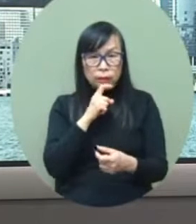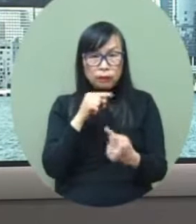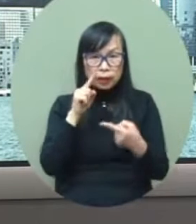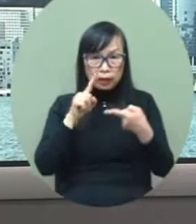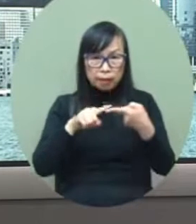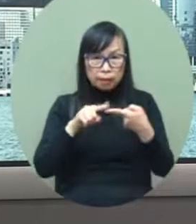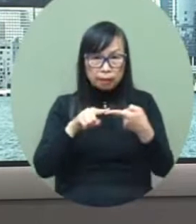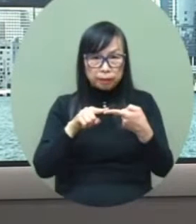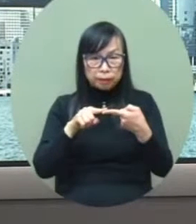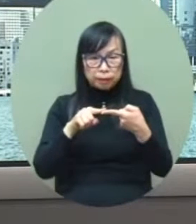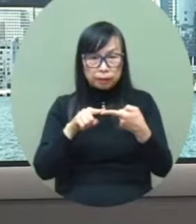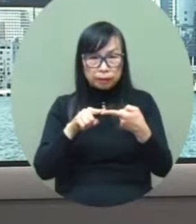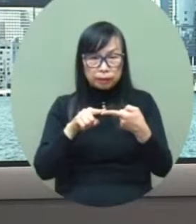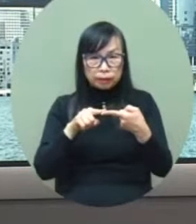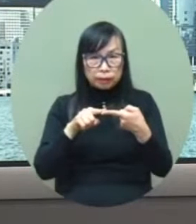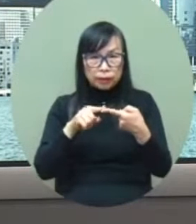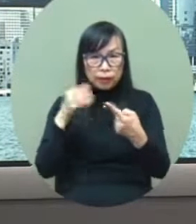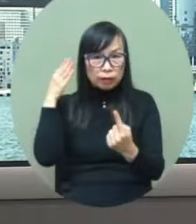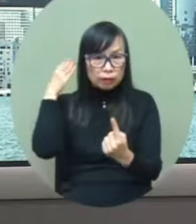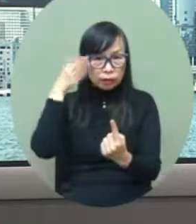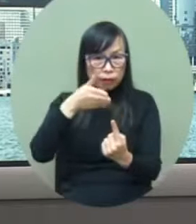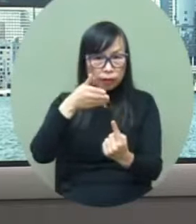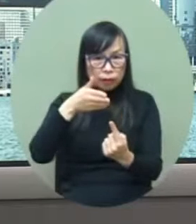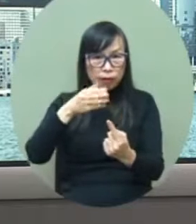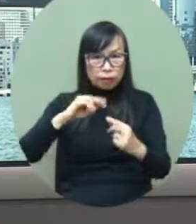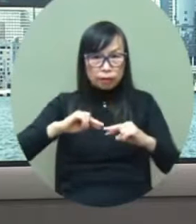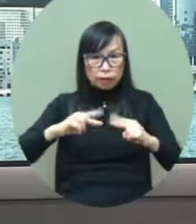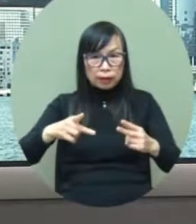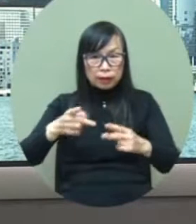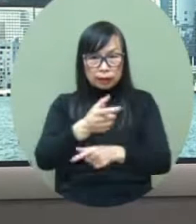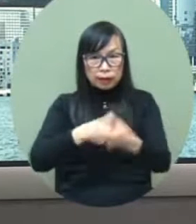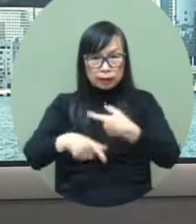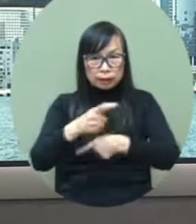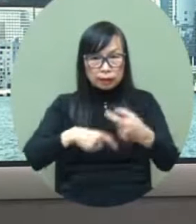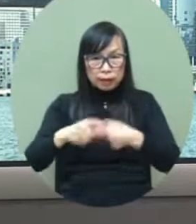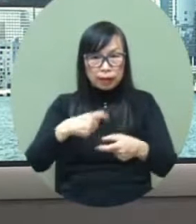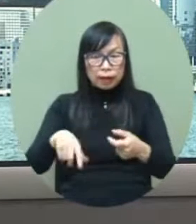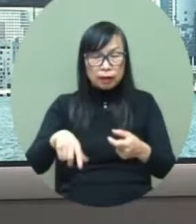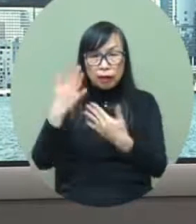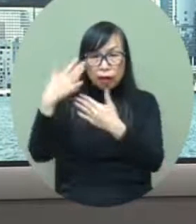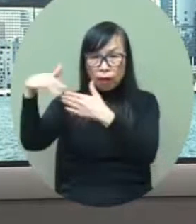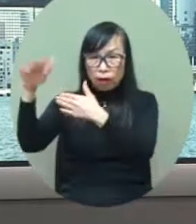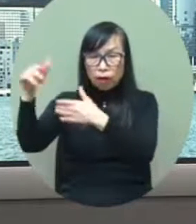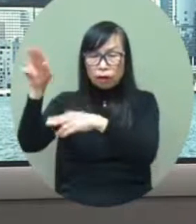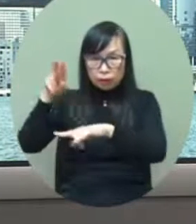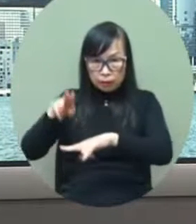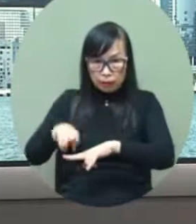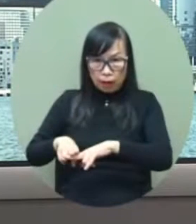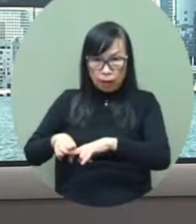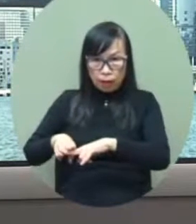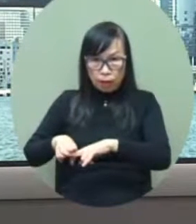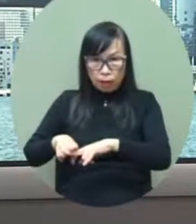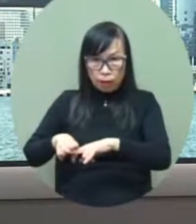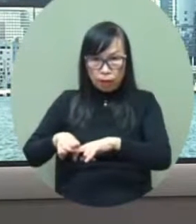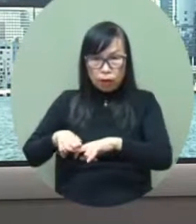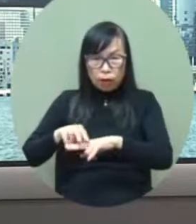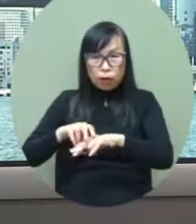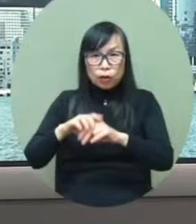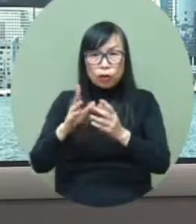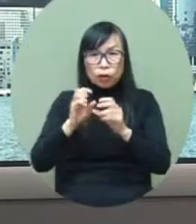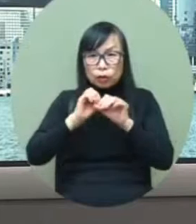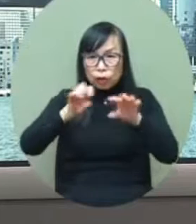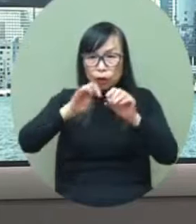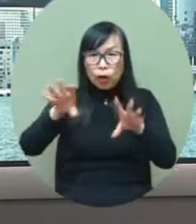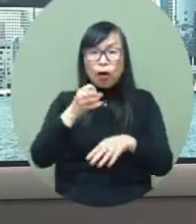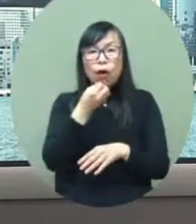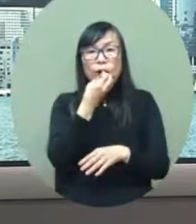two major objectives in the near future first we'll focus on developing the economy and